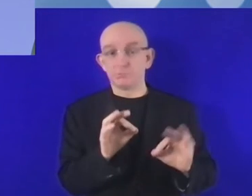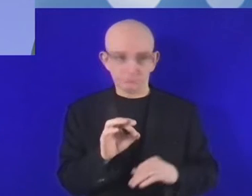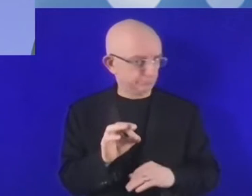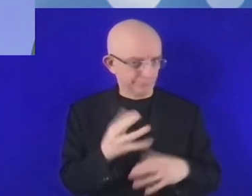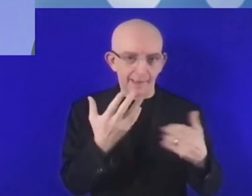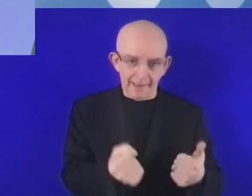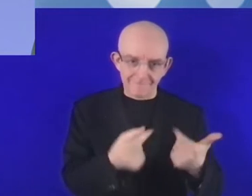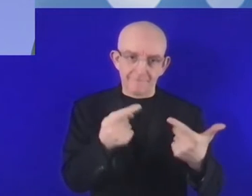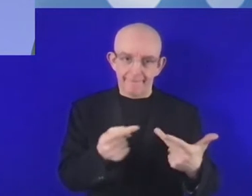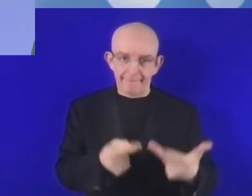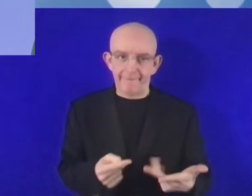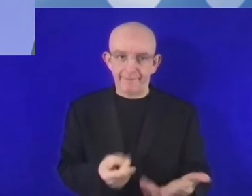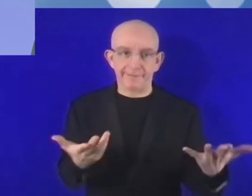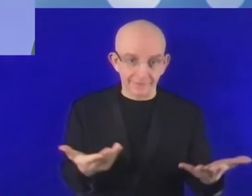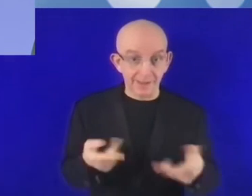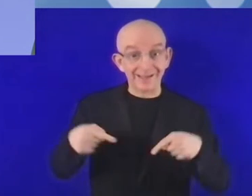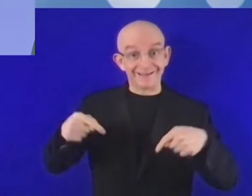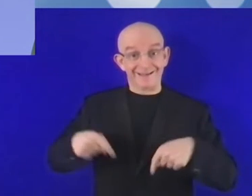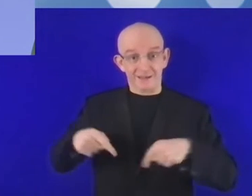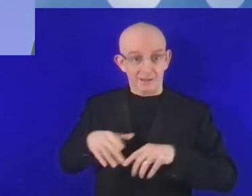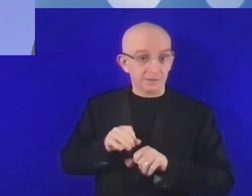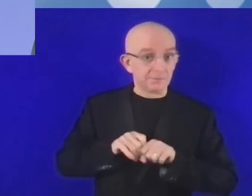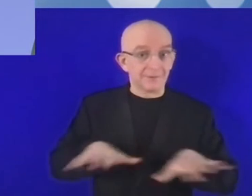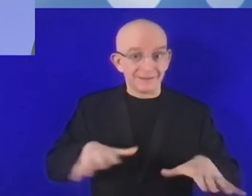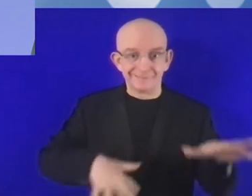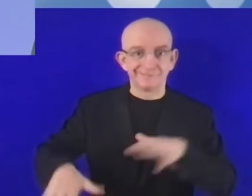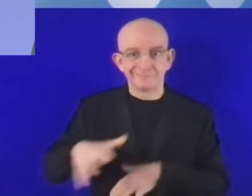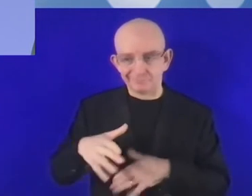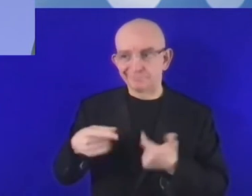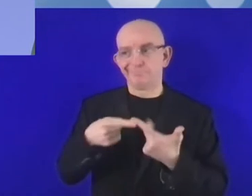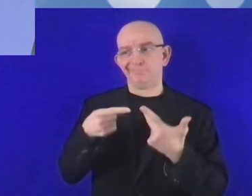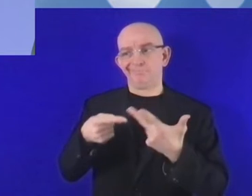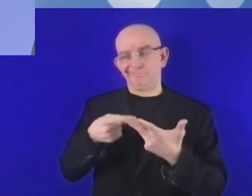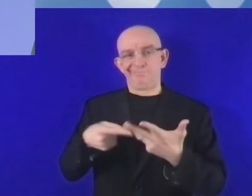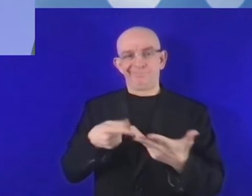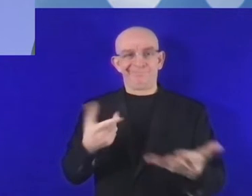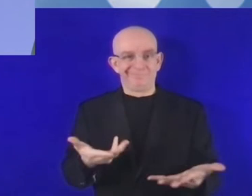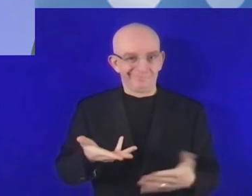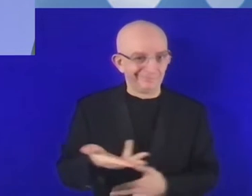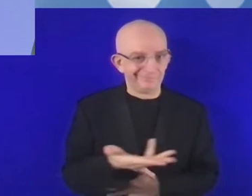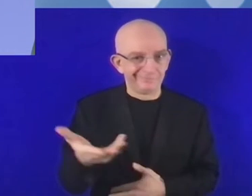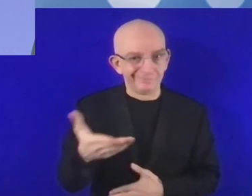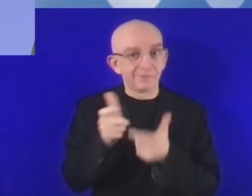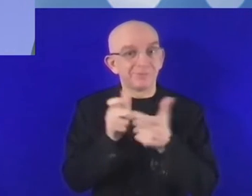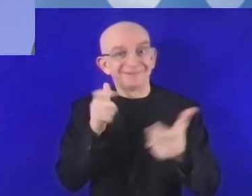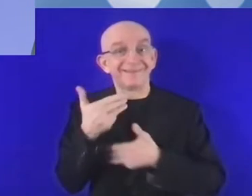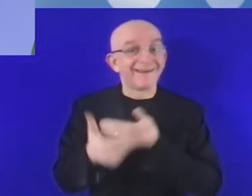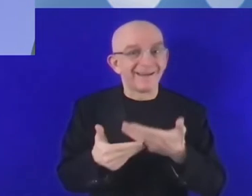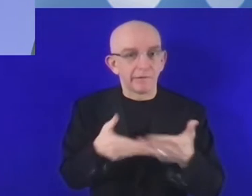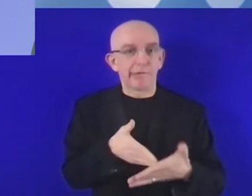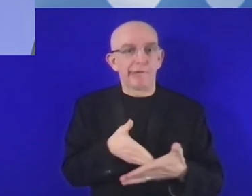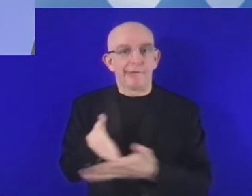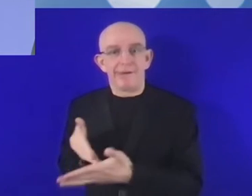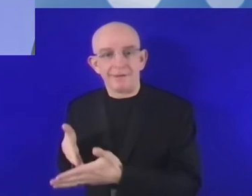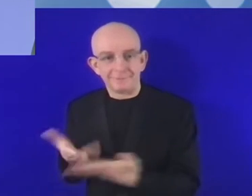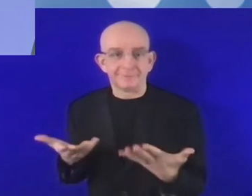reality. According to the World Bank's report, prepared in cooperation with Polish Agency for Enterprise Development, as a